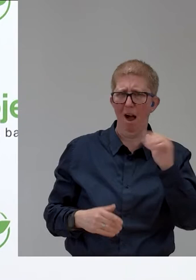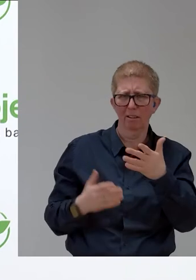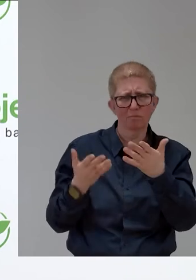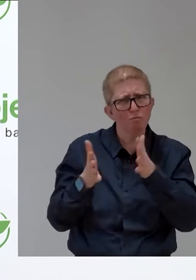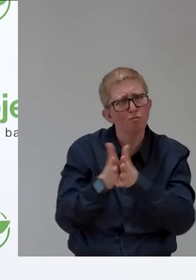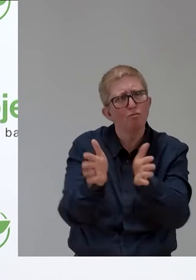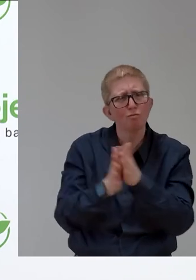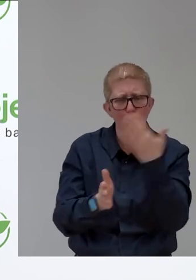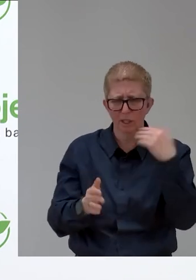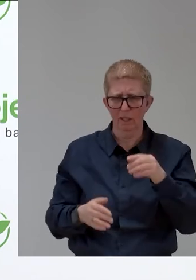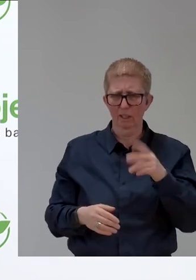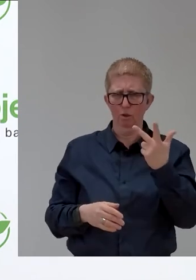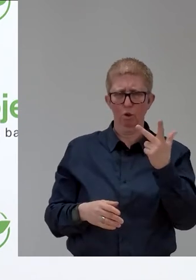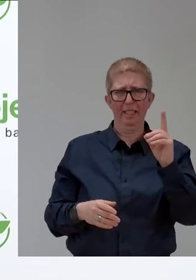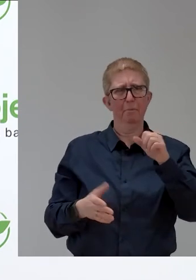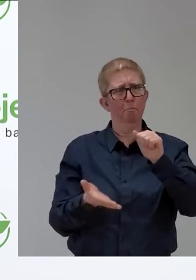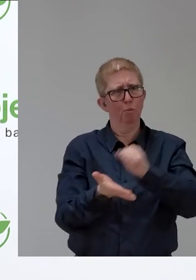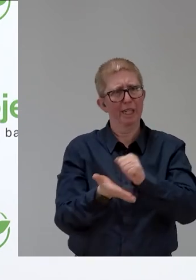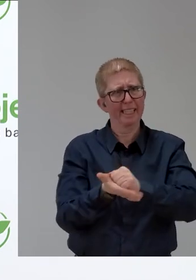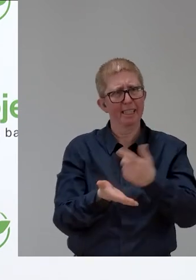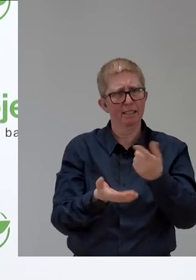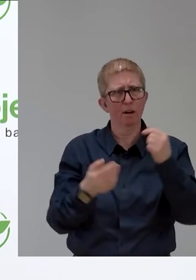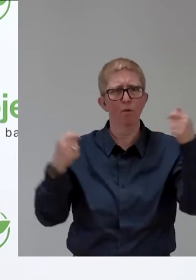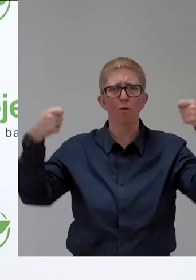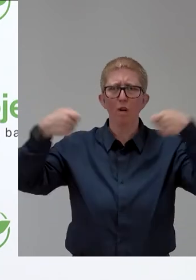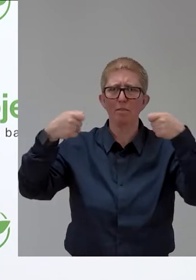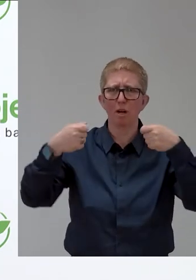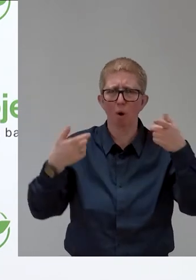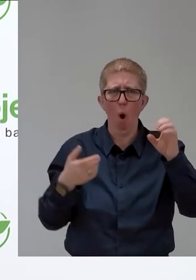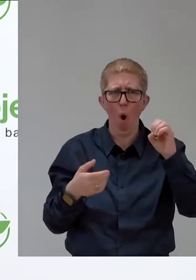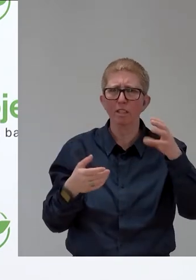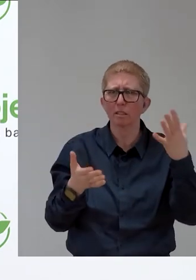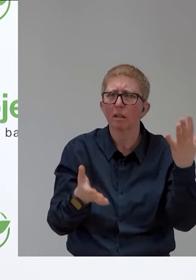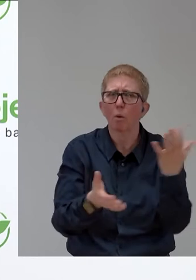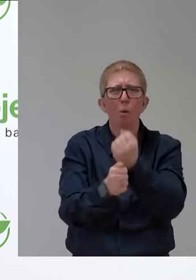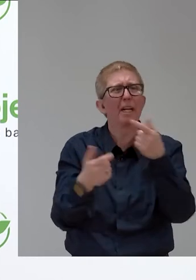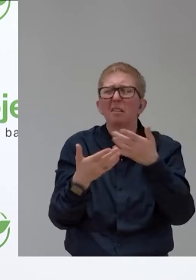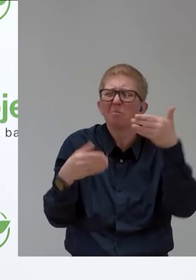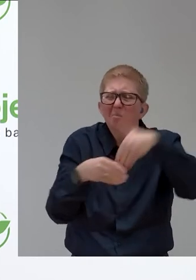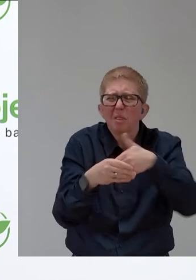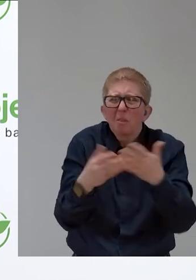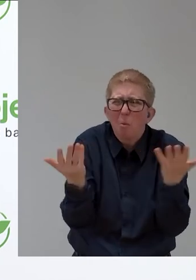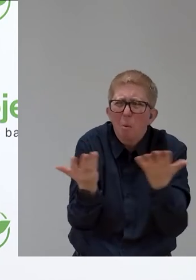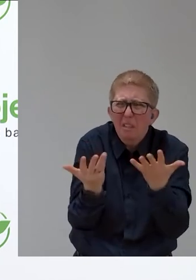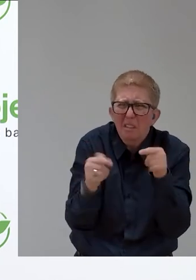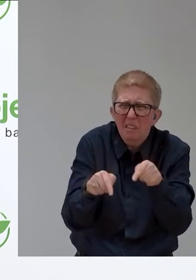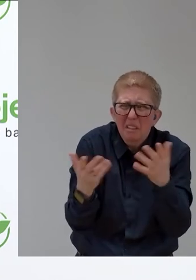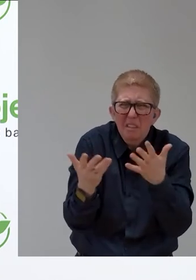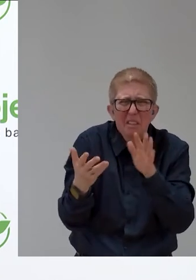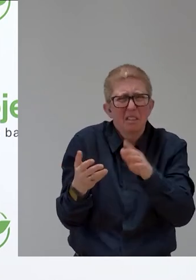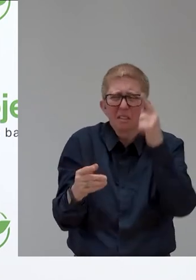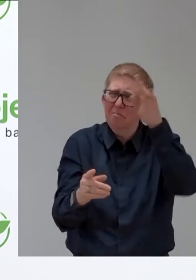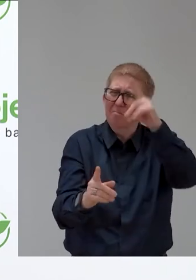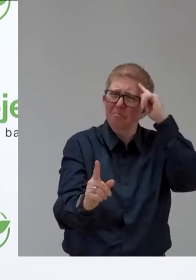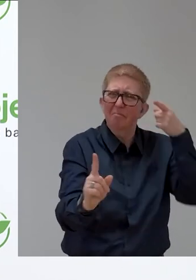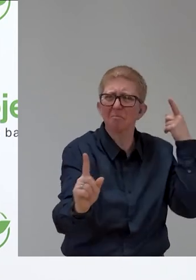of Fundación ONCE is about? It's an award winner of this year, so there's lots more on this, but also where you want to go, where this will lead us, give